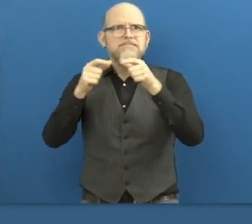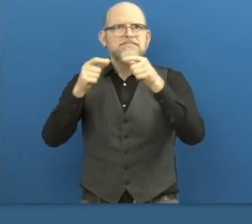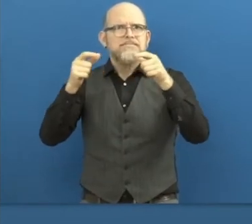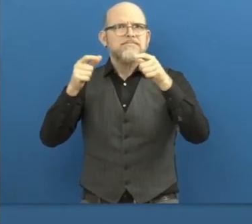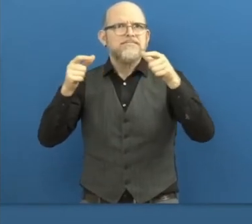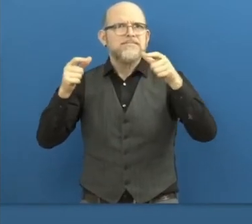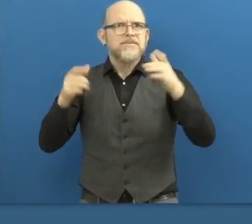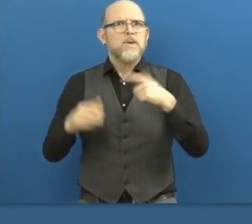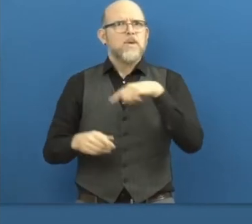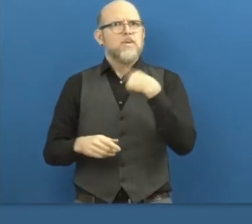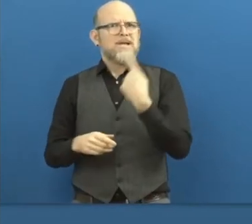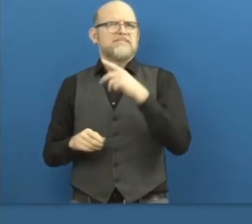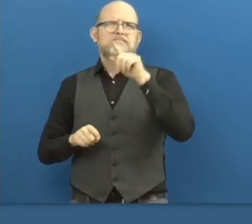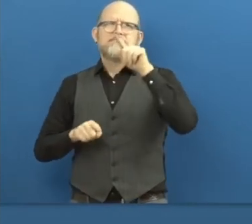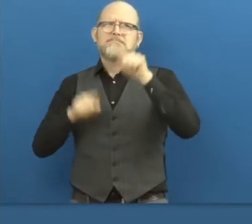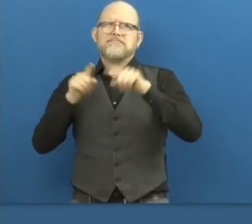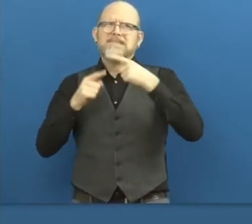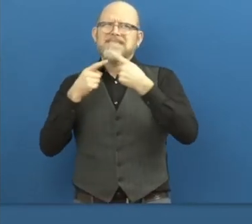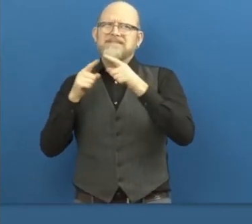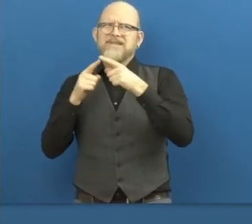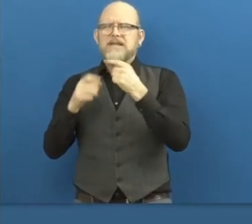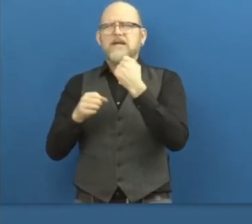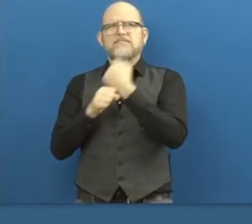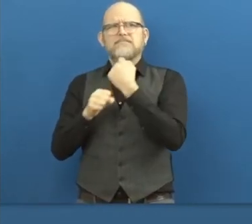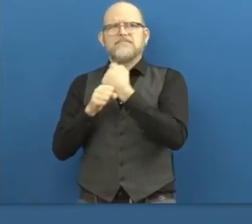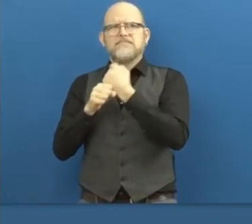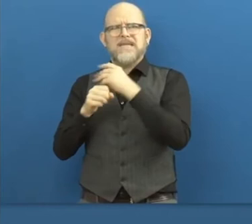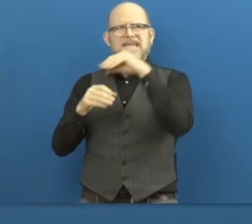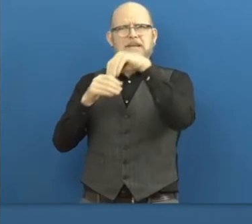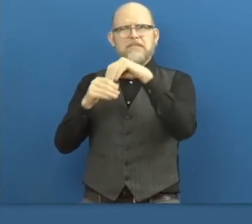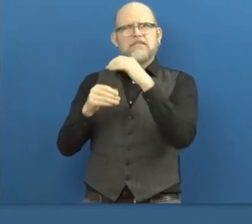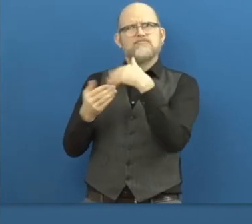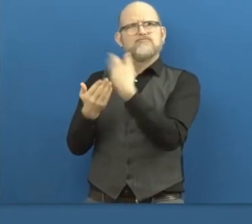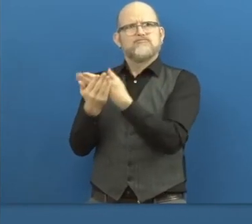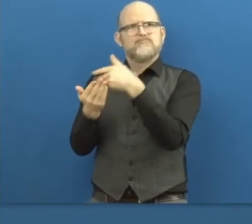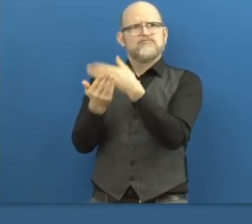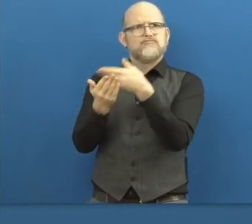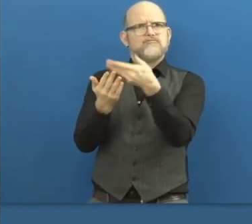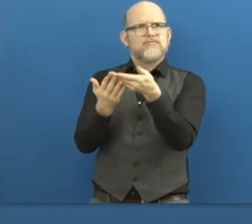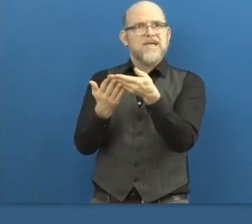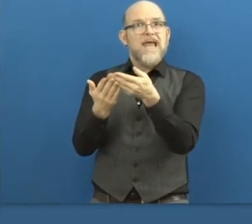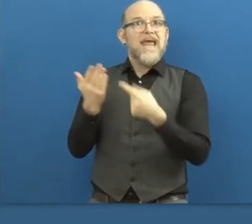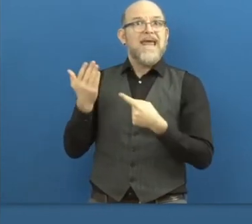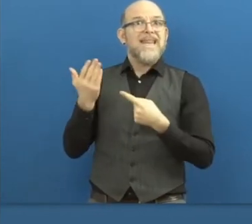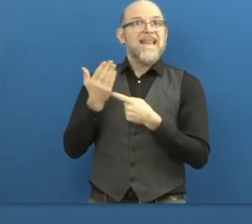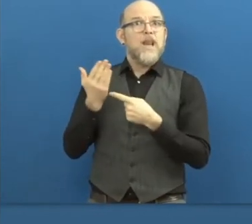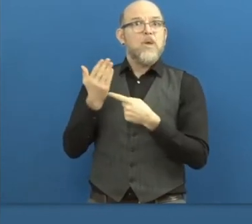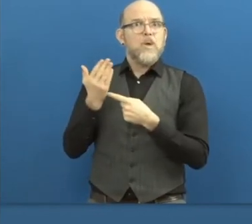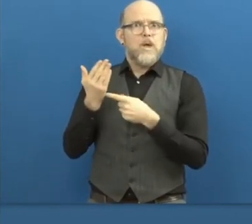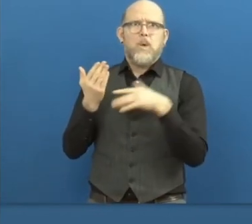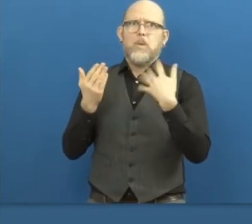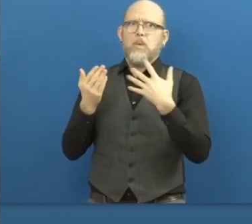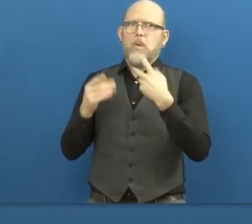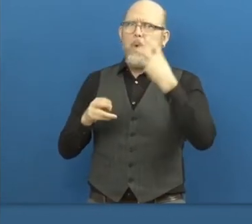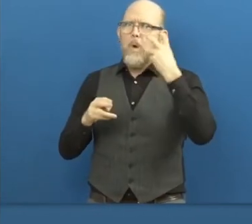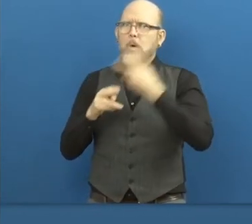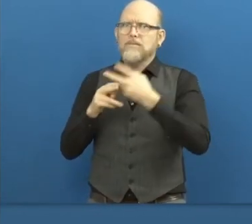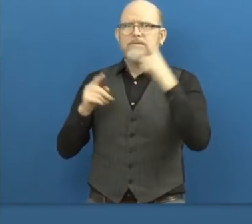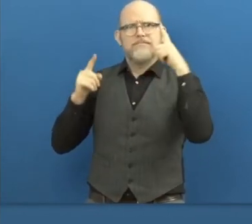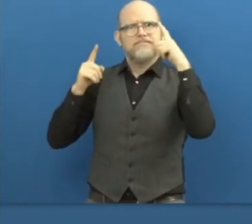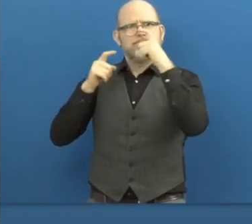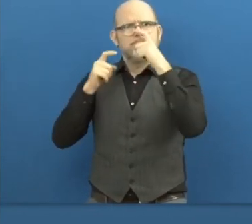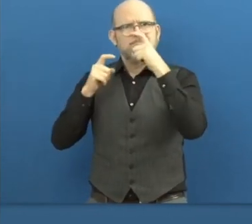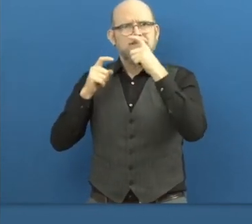with all different kinds of disabilities and this is for the technology point of view very challenging